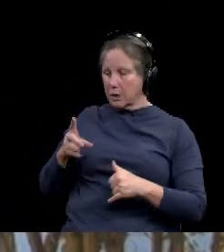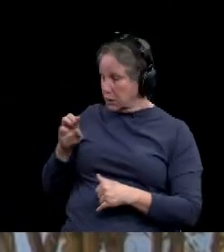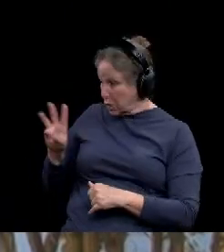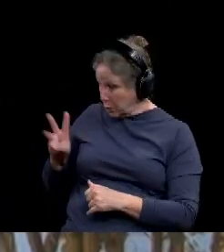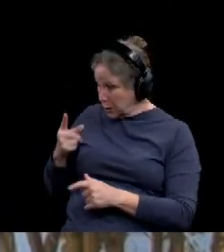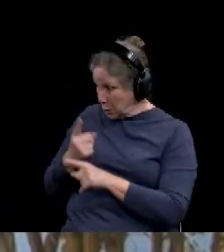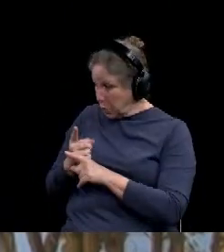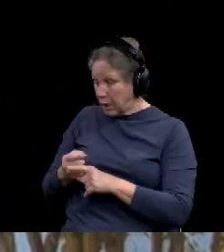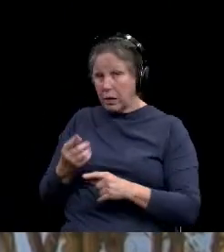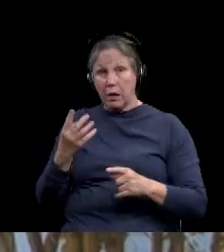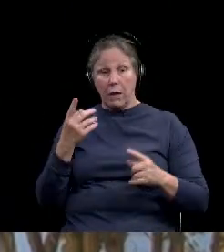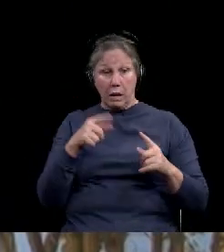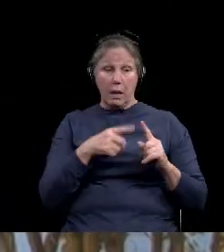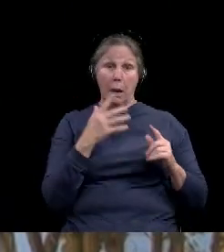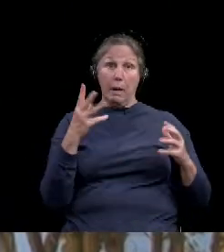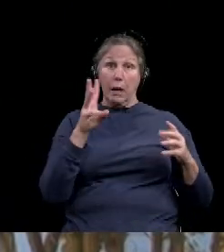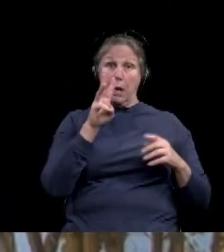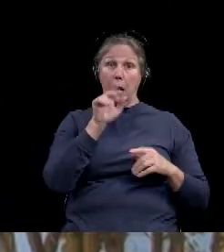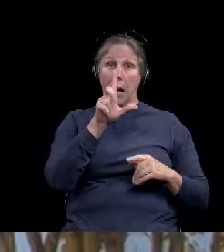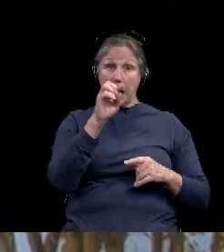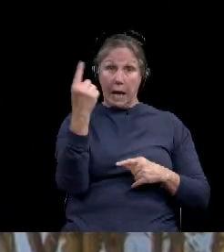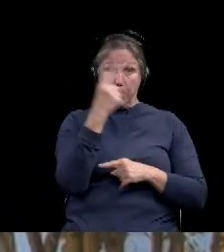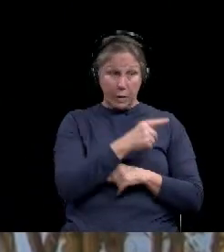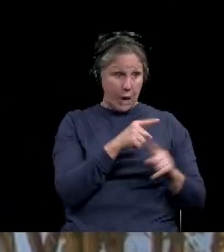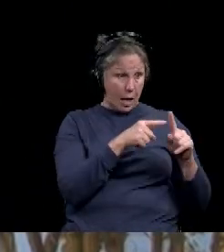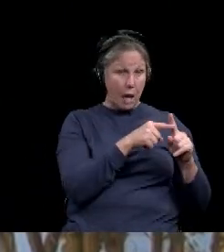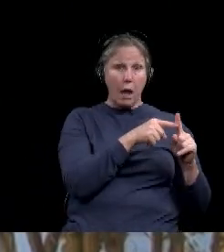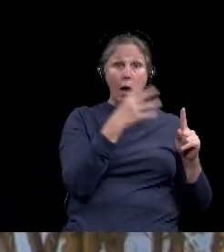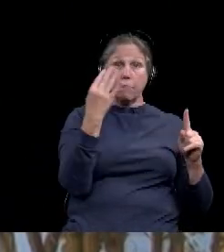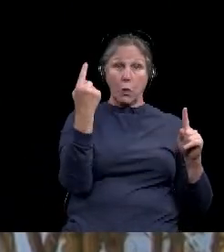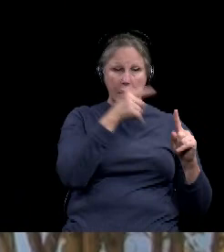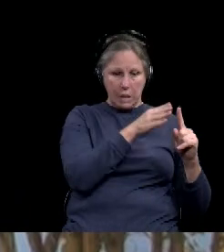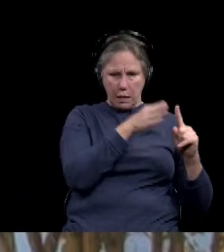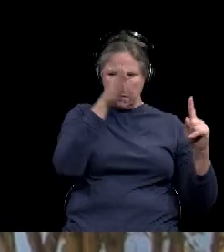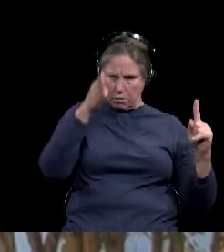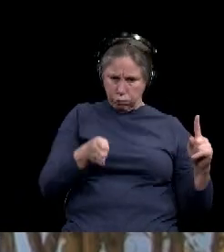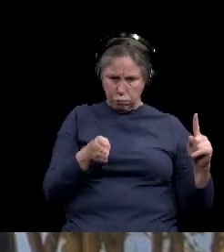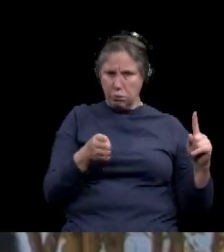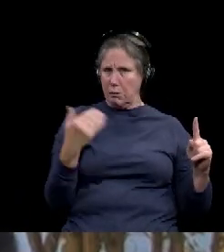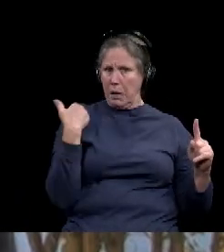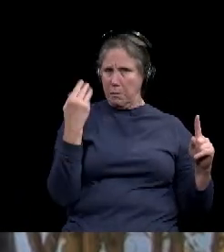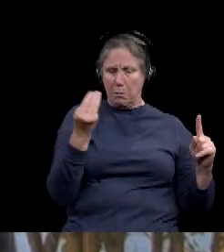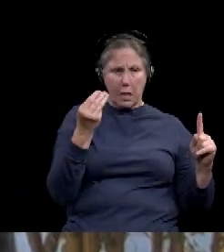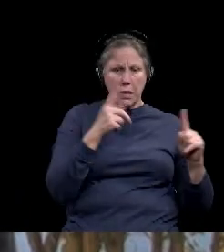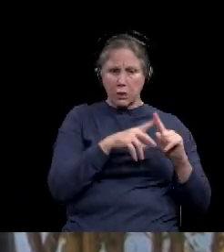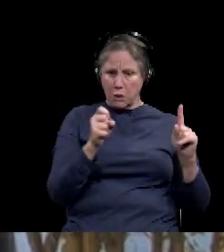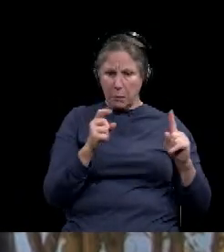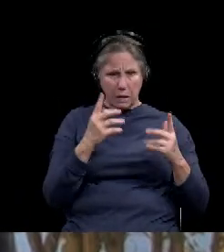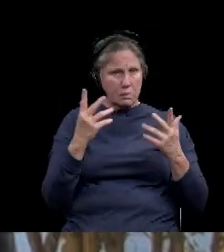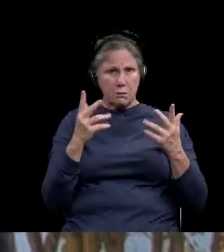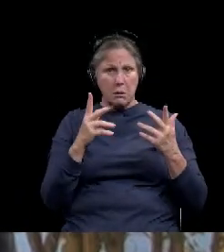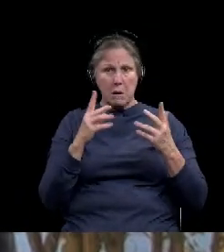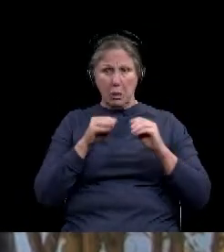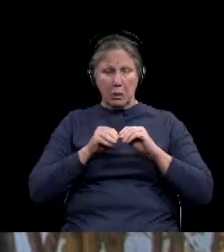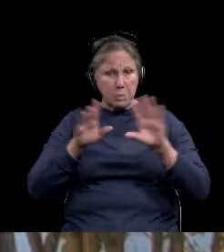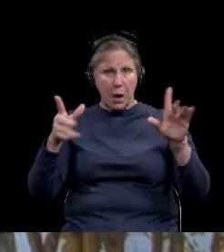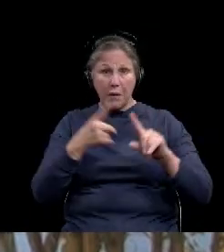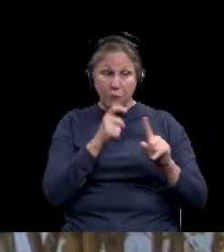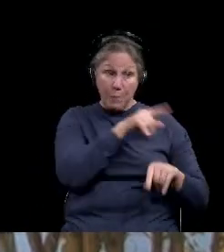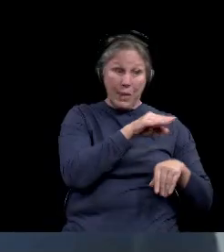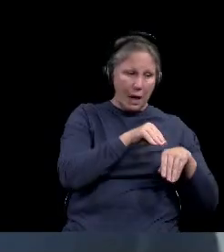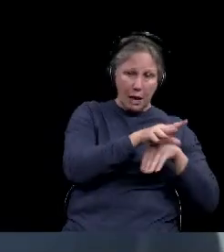I mean, the 14 days has passed since labor day. so I don't think we, I wouldn't expect we would see a spread from, from that now. Would you agree with that?